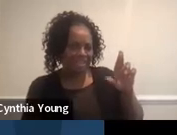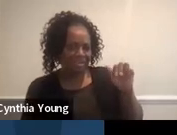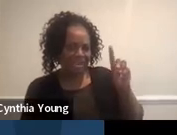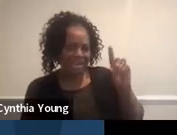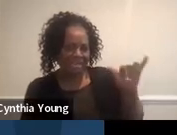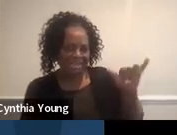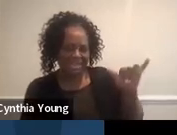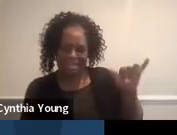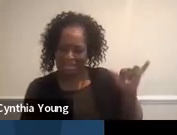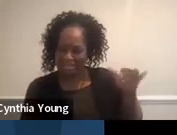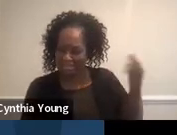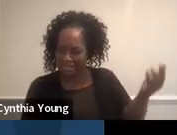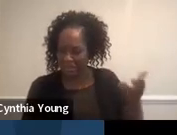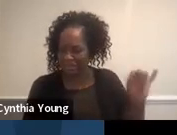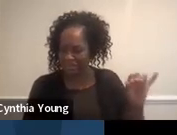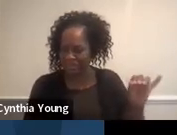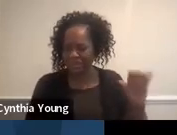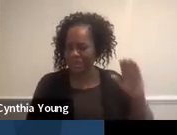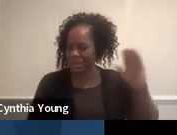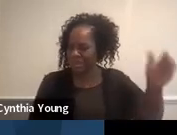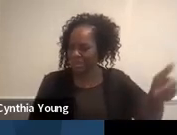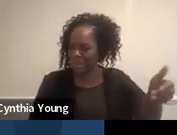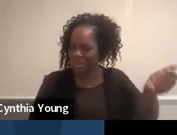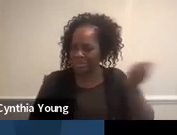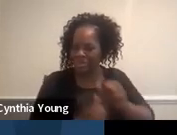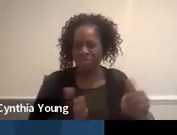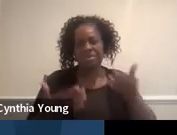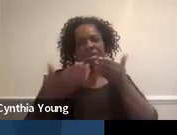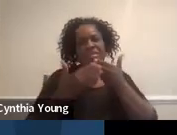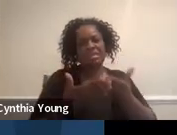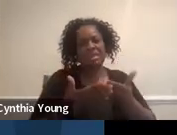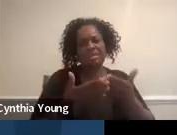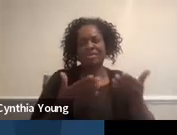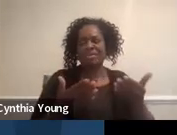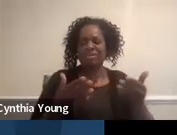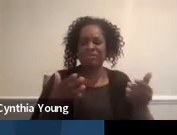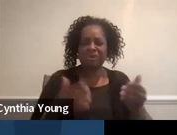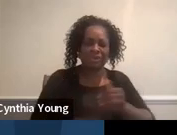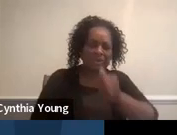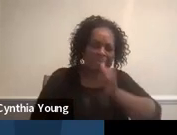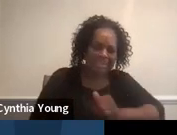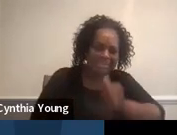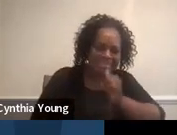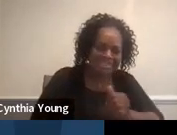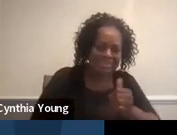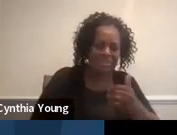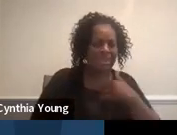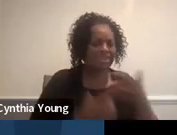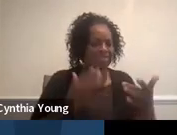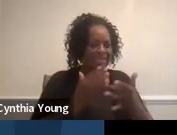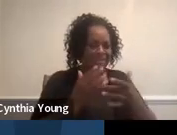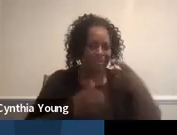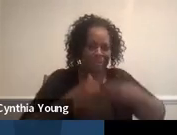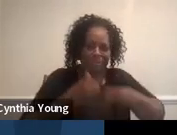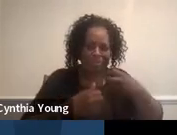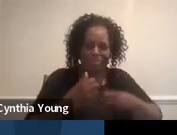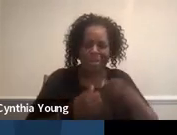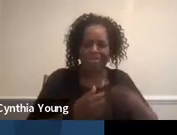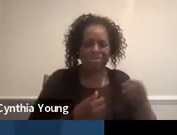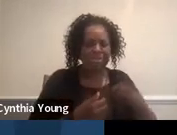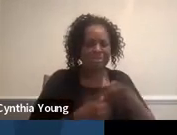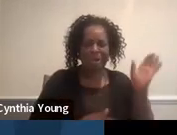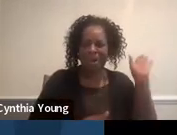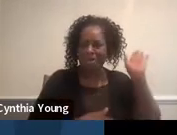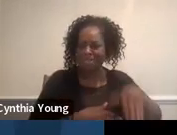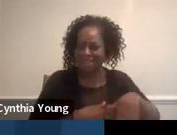All right, welcome everybody and thank you very much for your patience. We've had technical difficulties all day long,